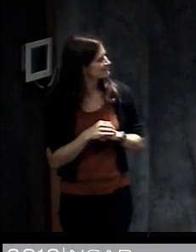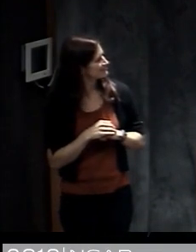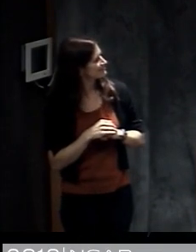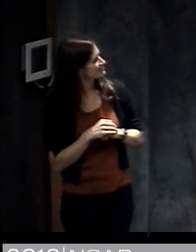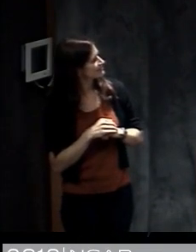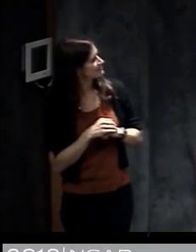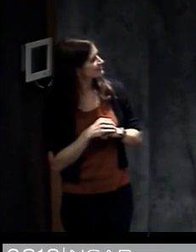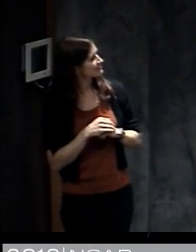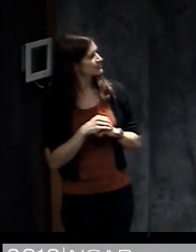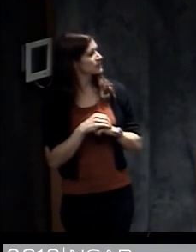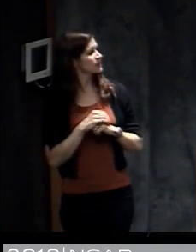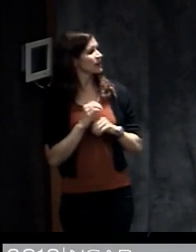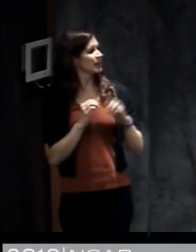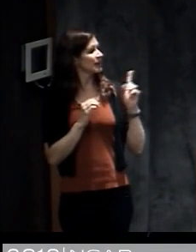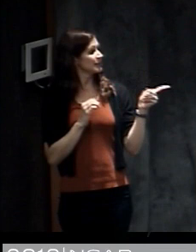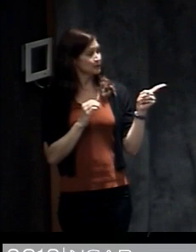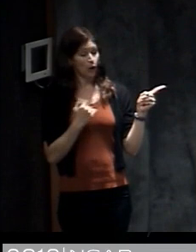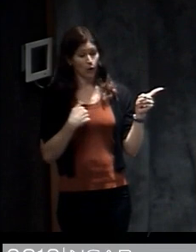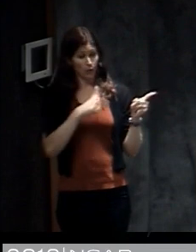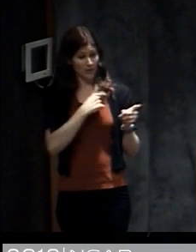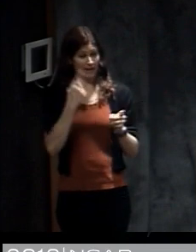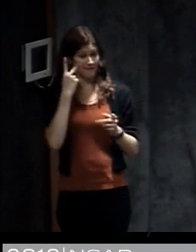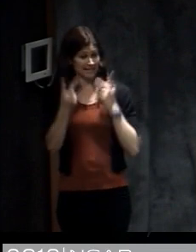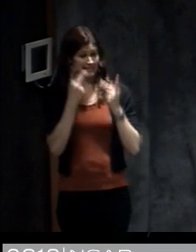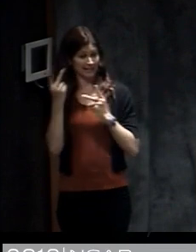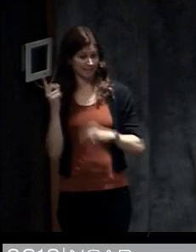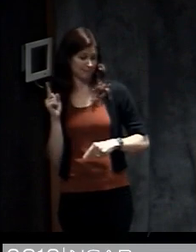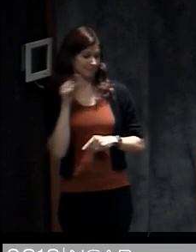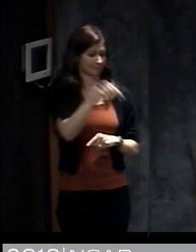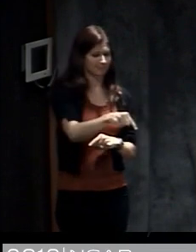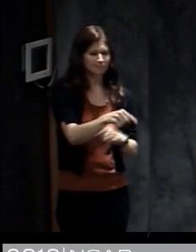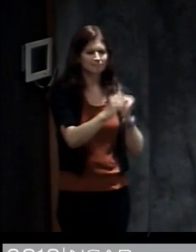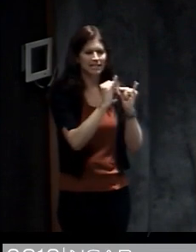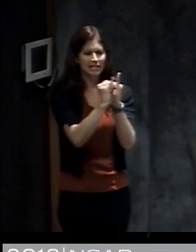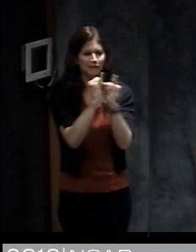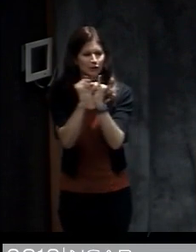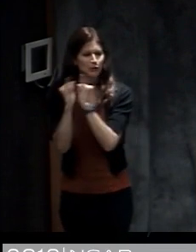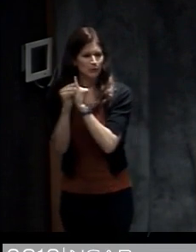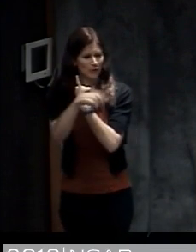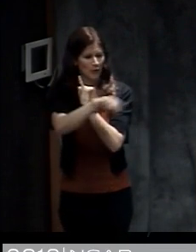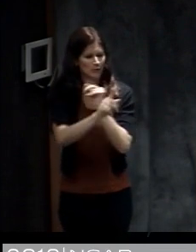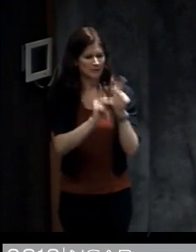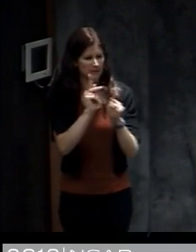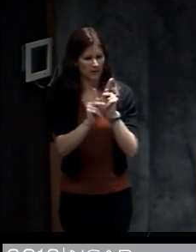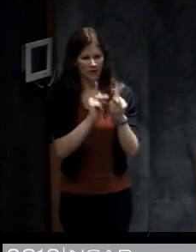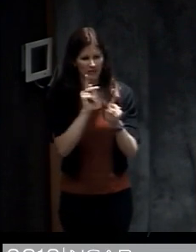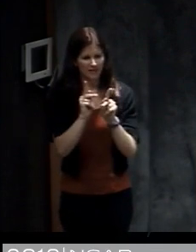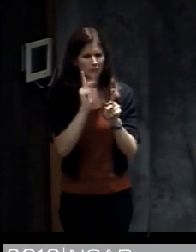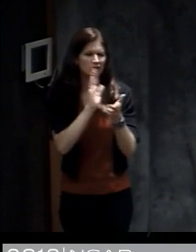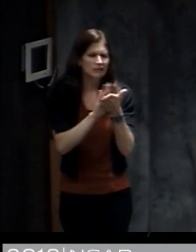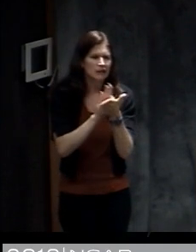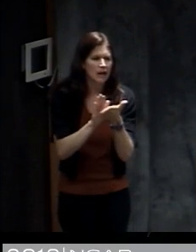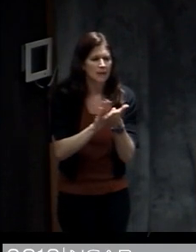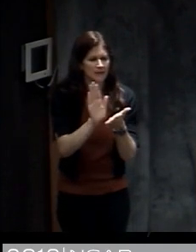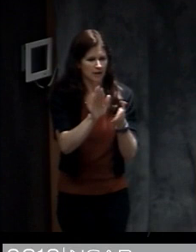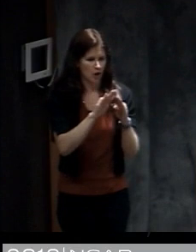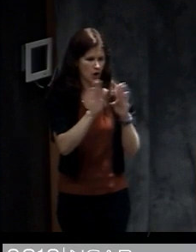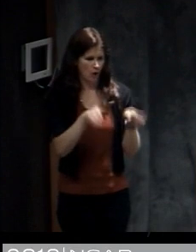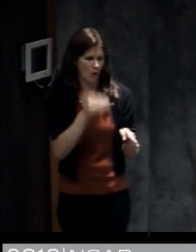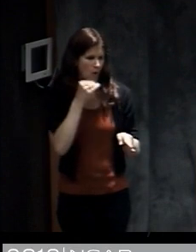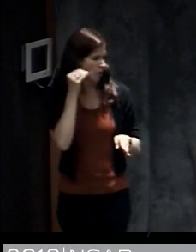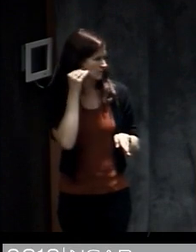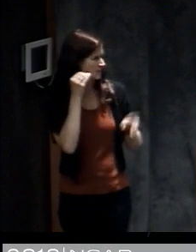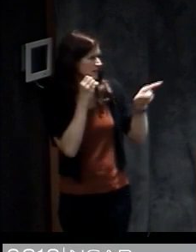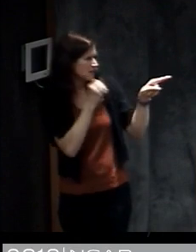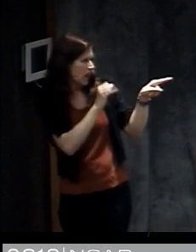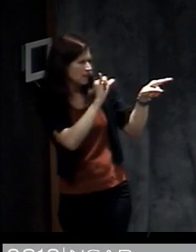So we went down to Galveston and Kima, as I mentioned, and interviewed people who were in those areas that were cleaning up their homes. We didn't actually go to areas